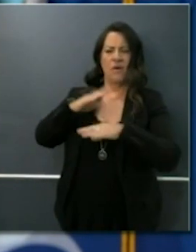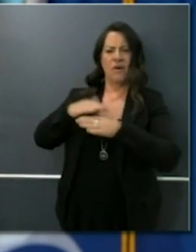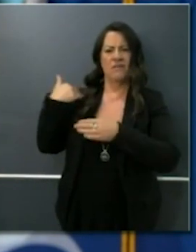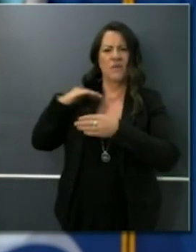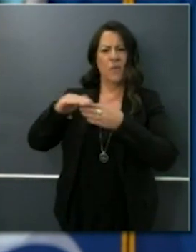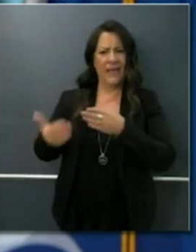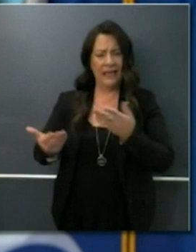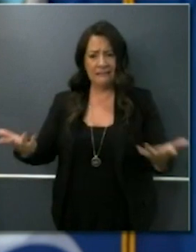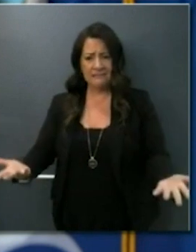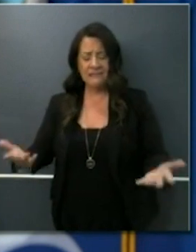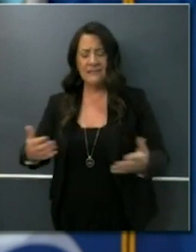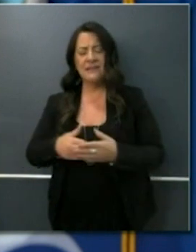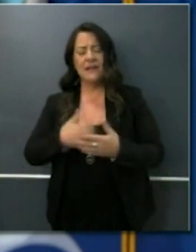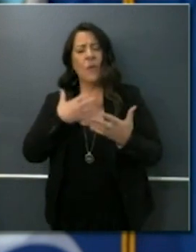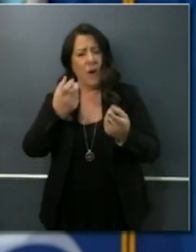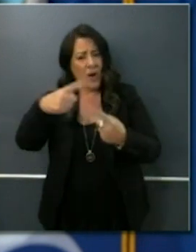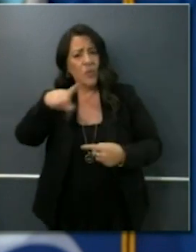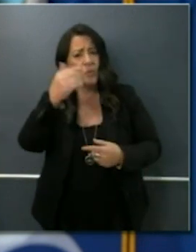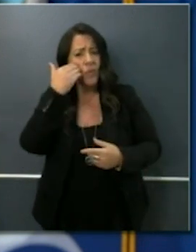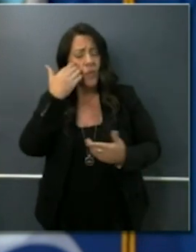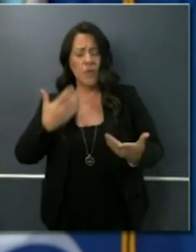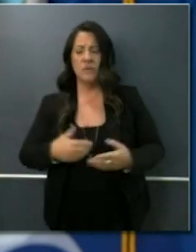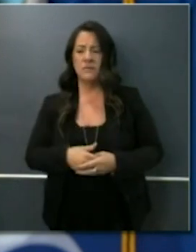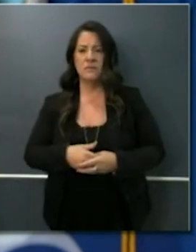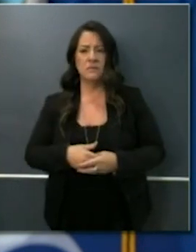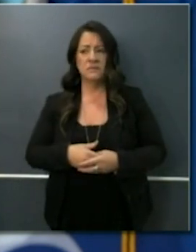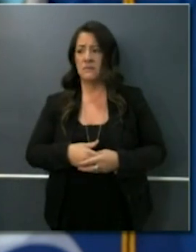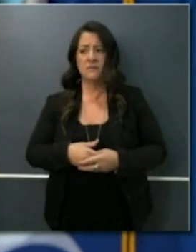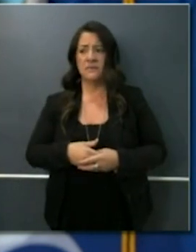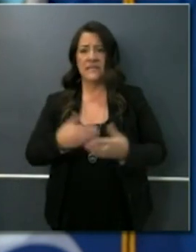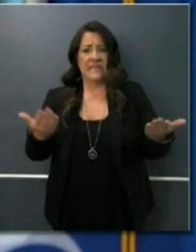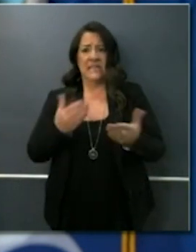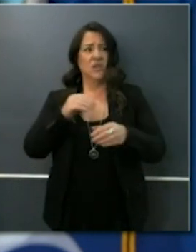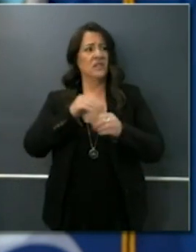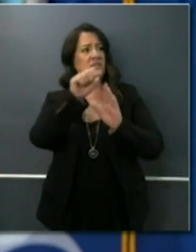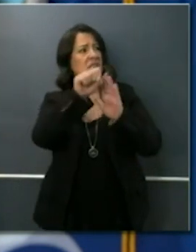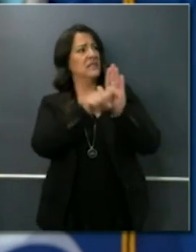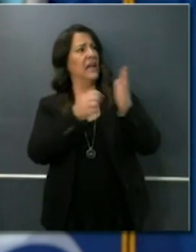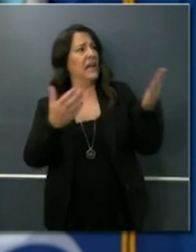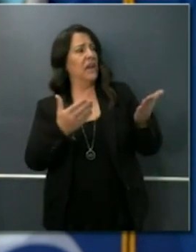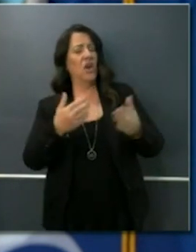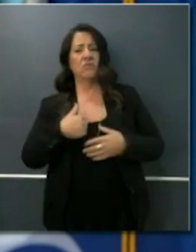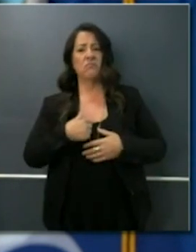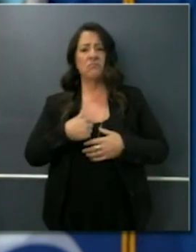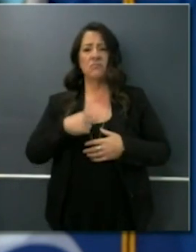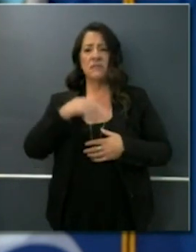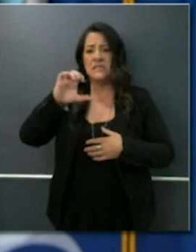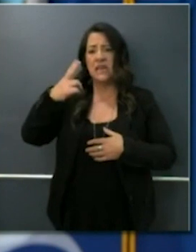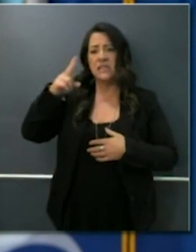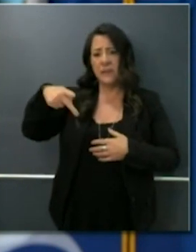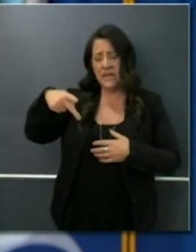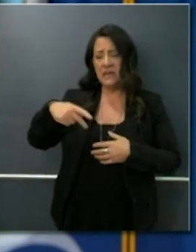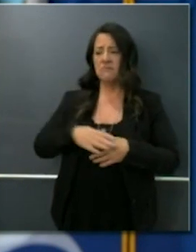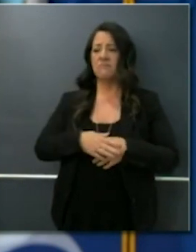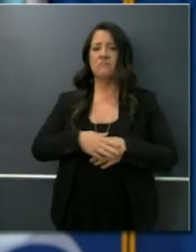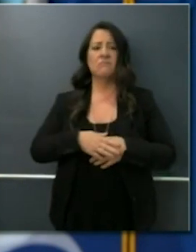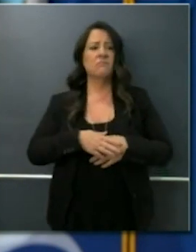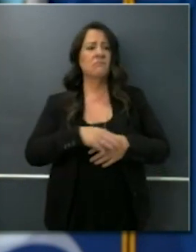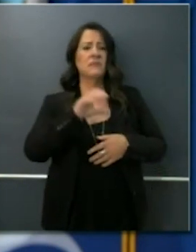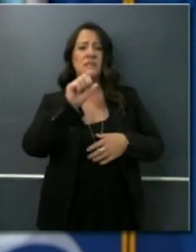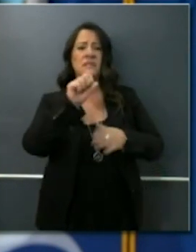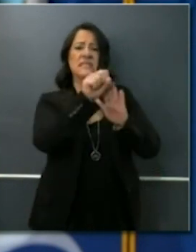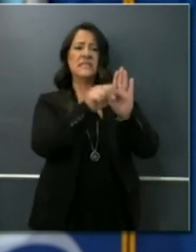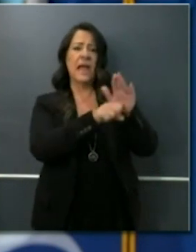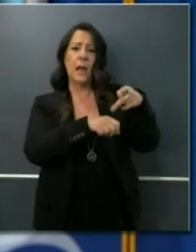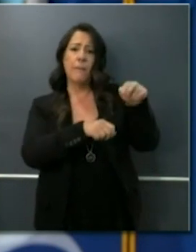folks to know this as well. We're doing the same at the state level. The California Highway Patrol with our state parks patrol with